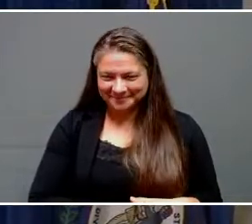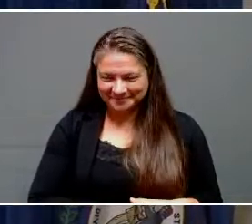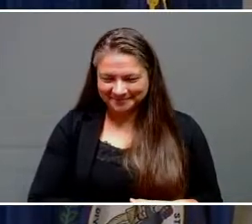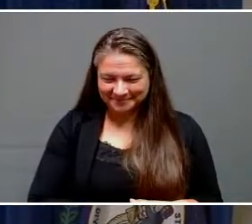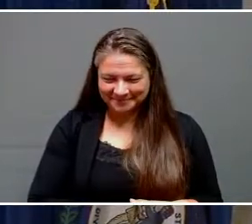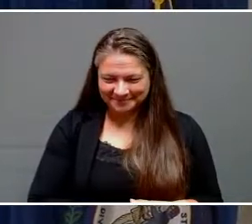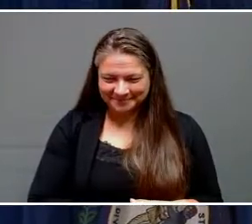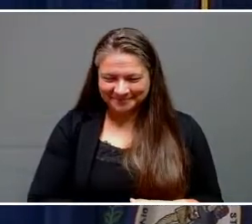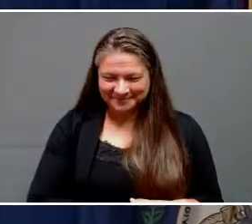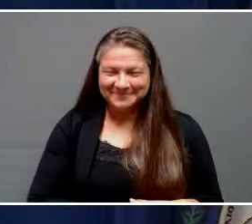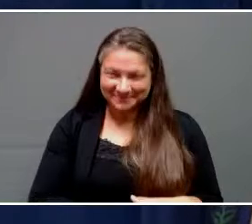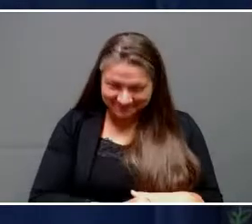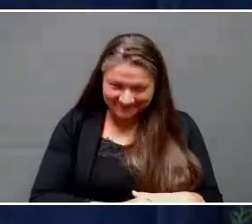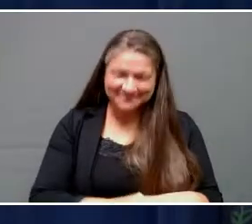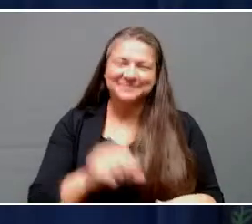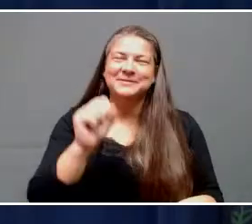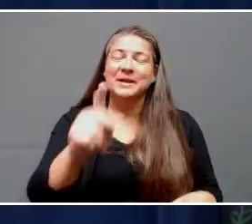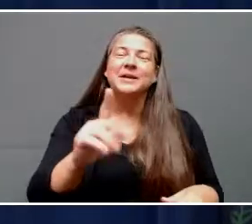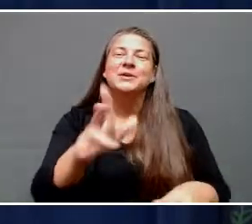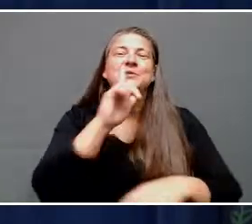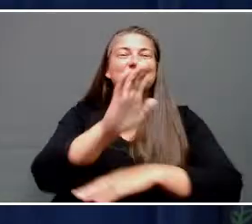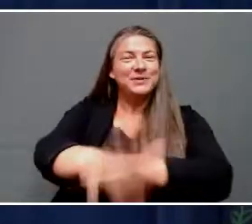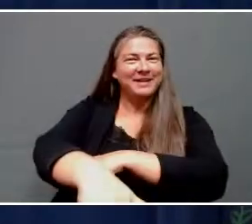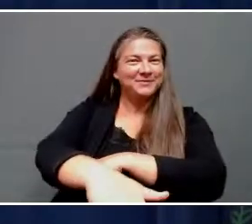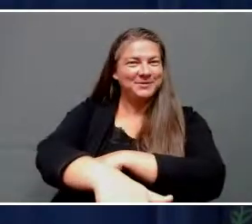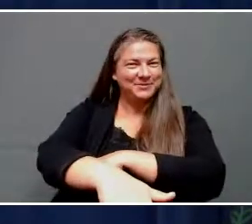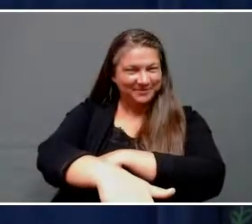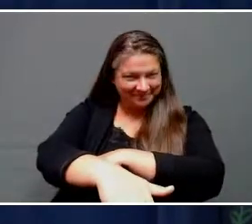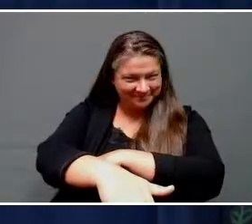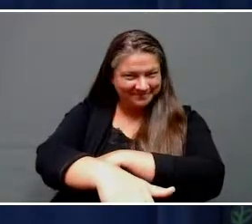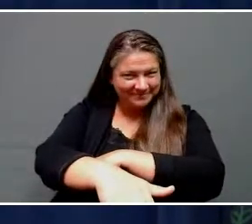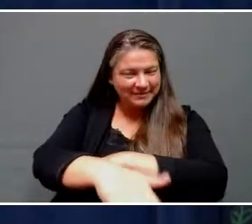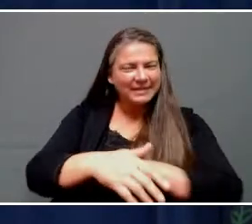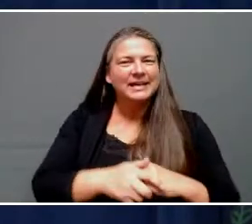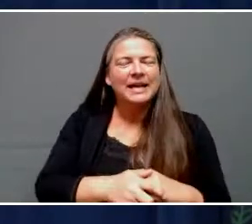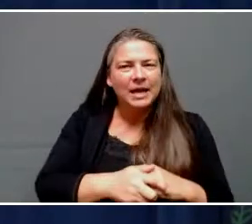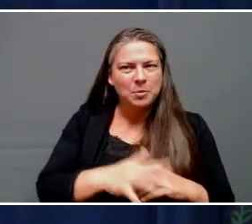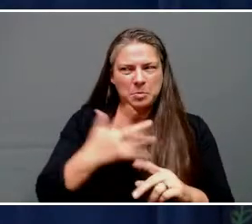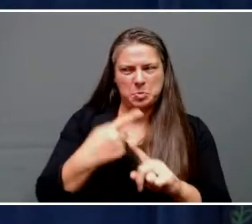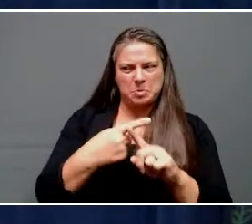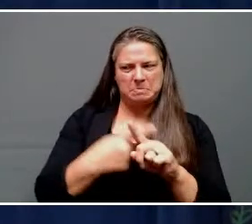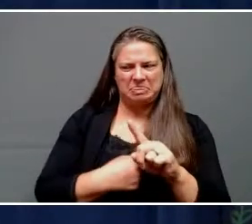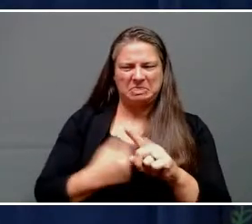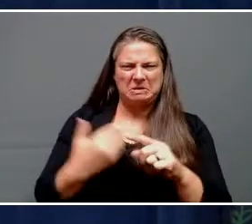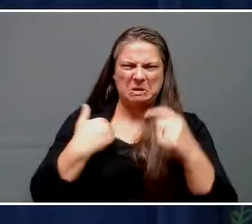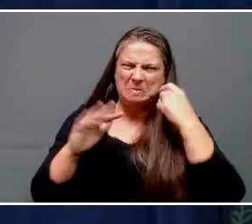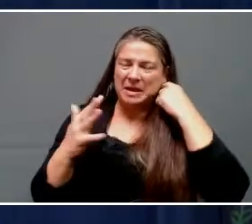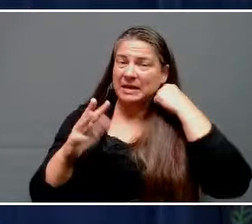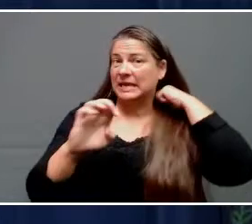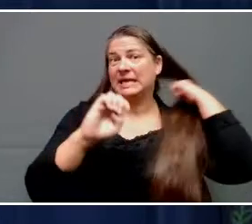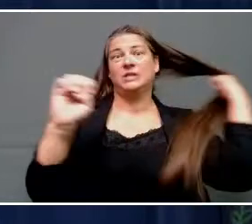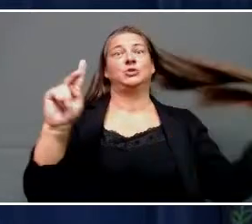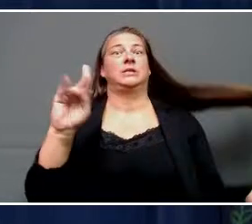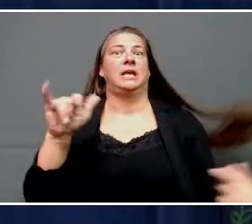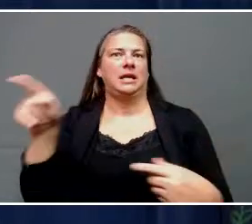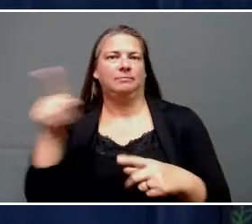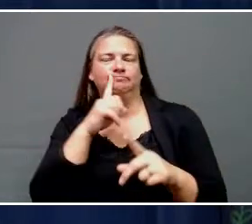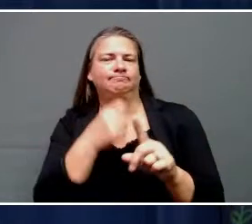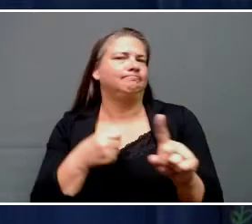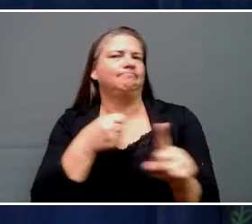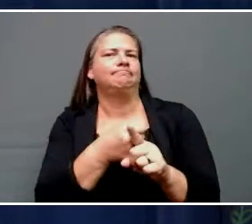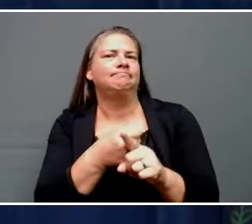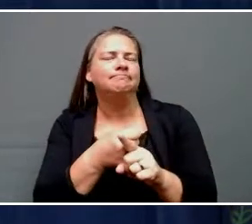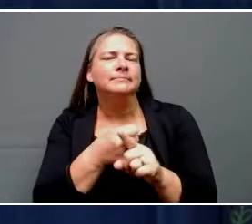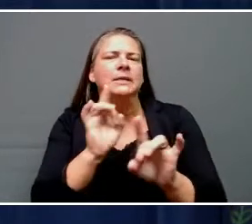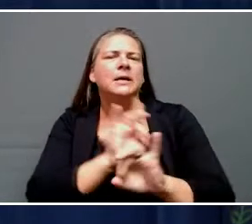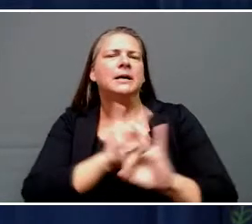All right, good afternoon. A little less than a month ago, Eastern Kentucky was hit by the devastating,